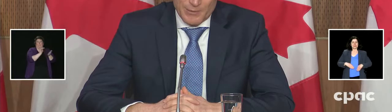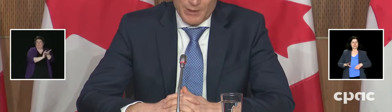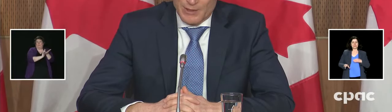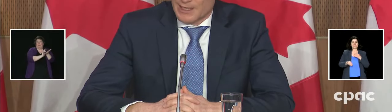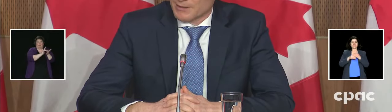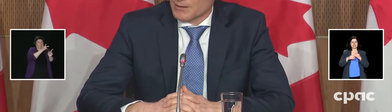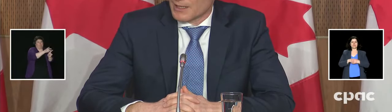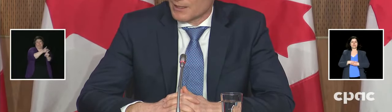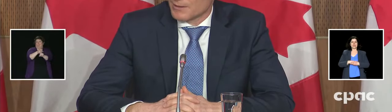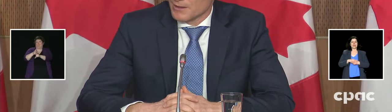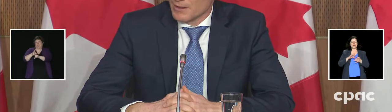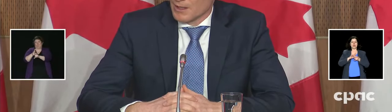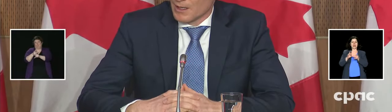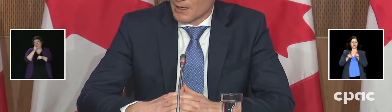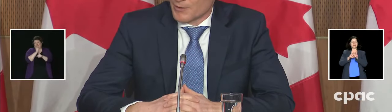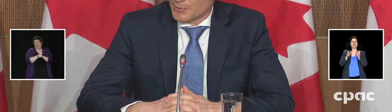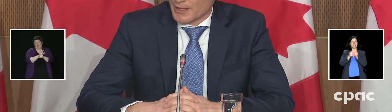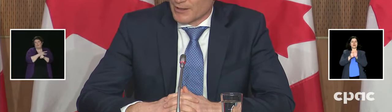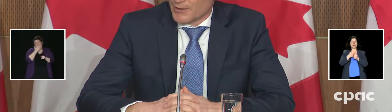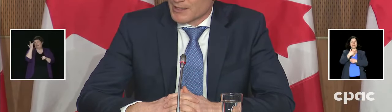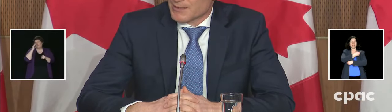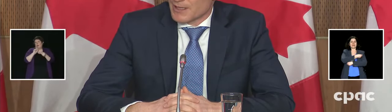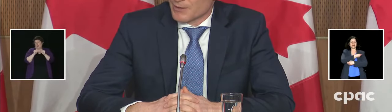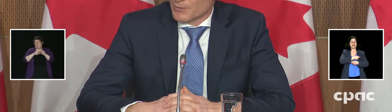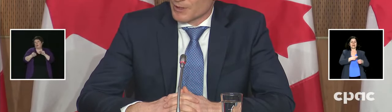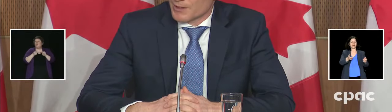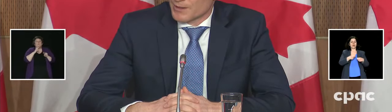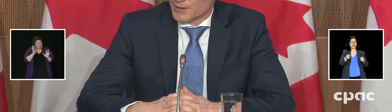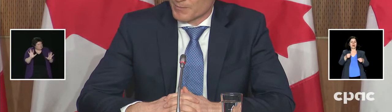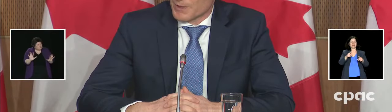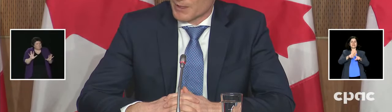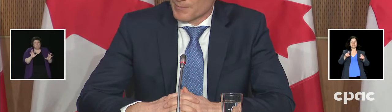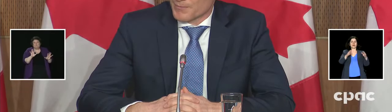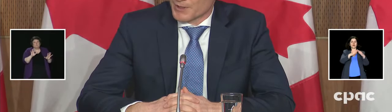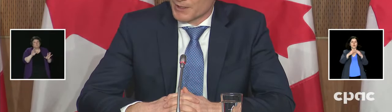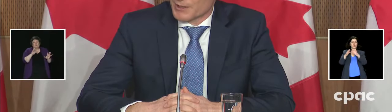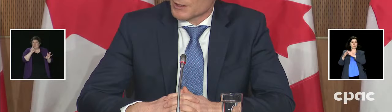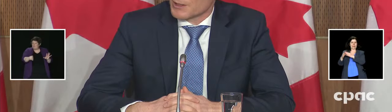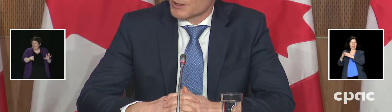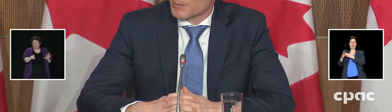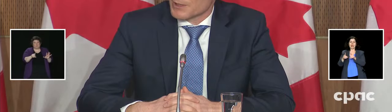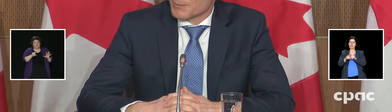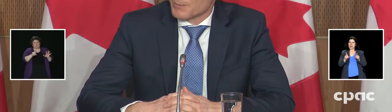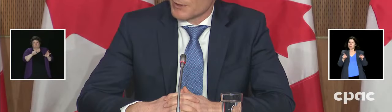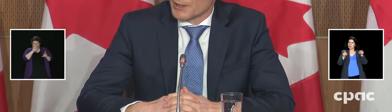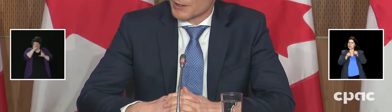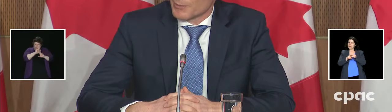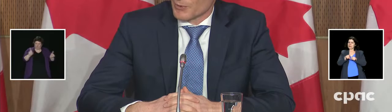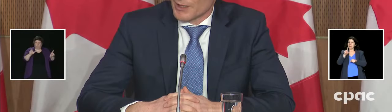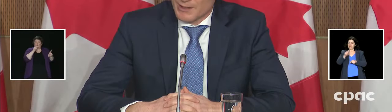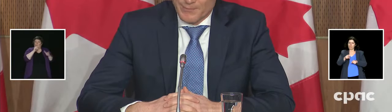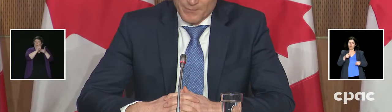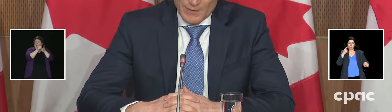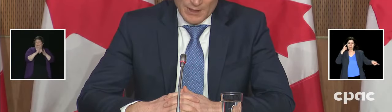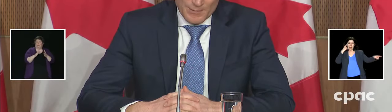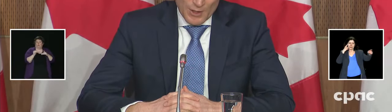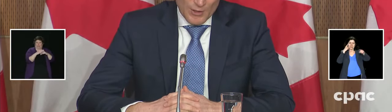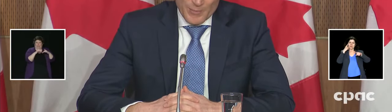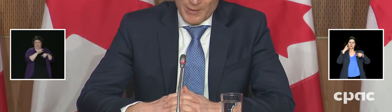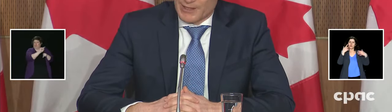but you can't underplay or underestimate the work that Indigenous leadership has done to deploy